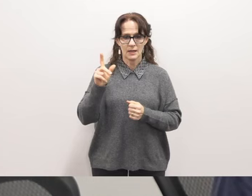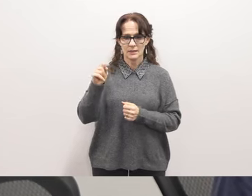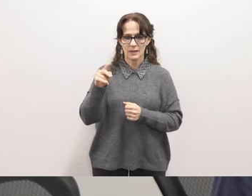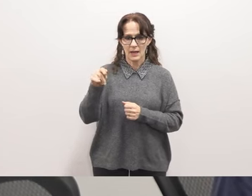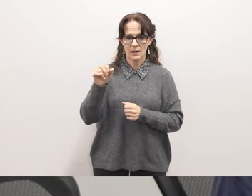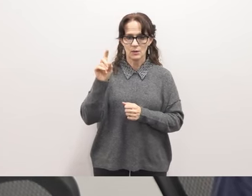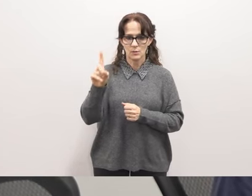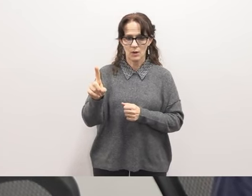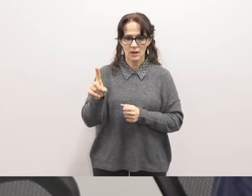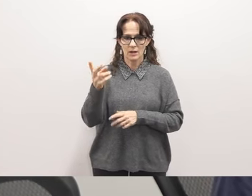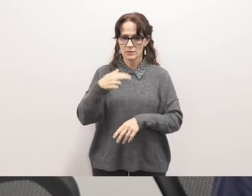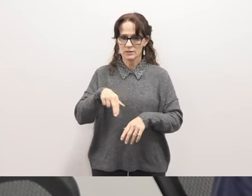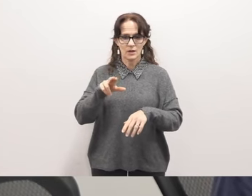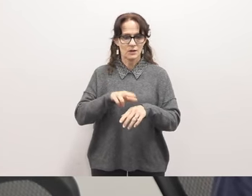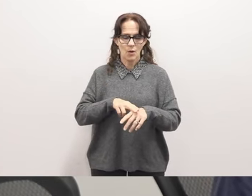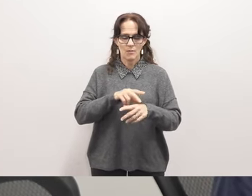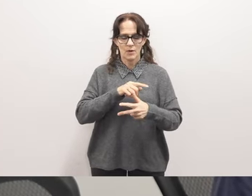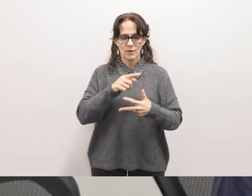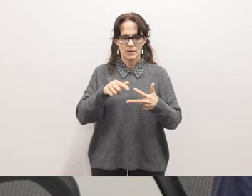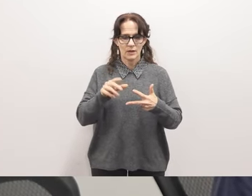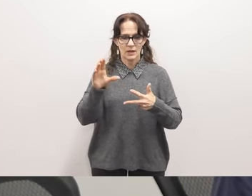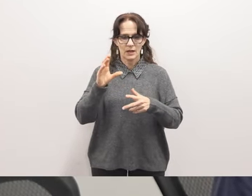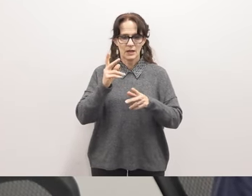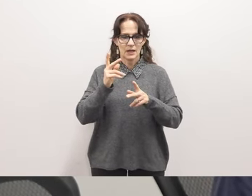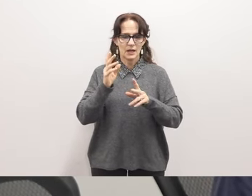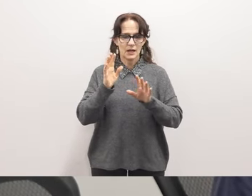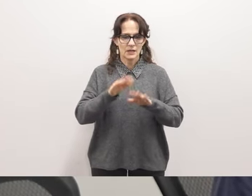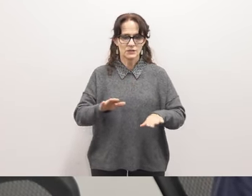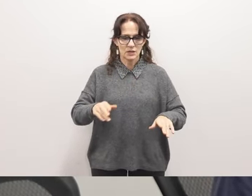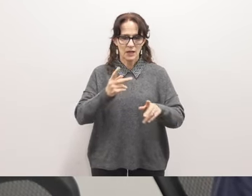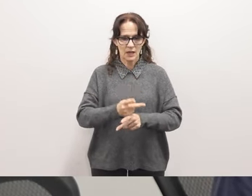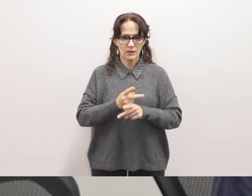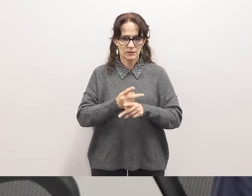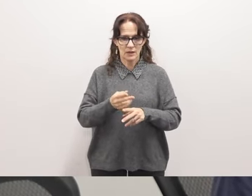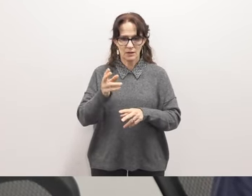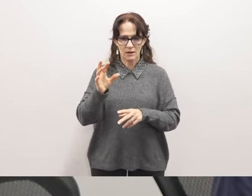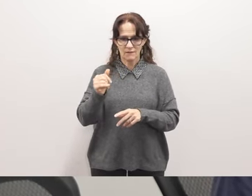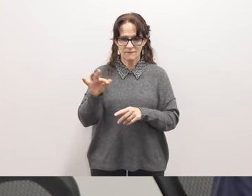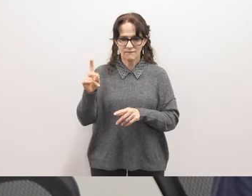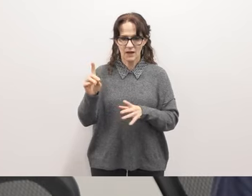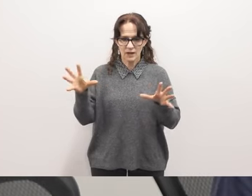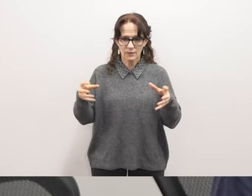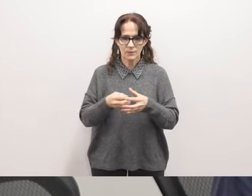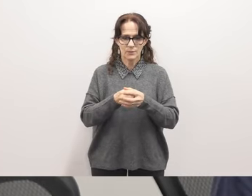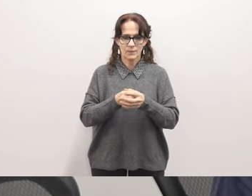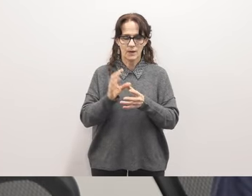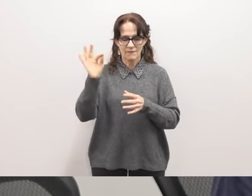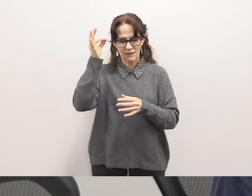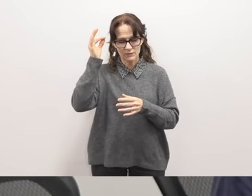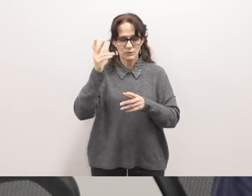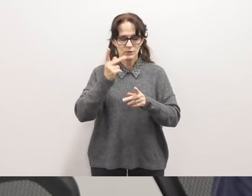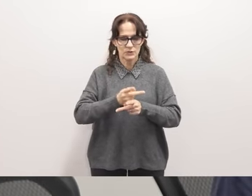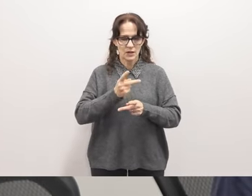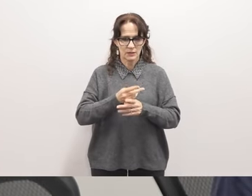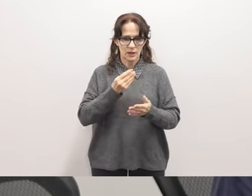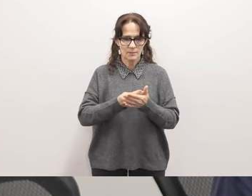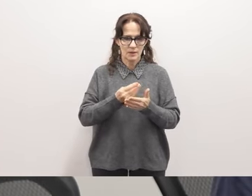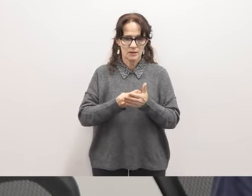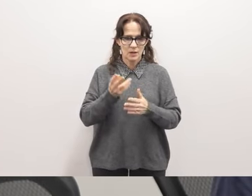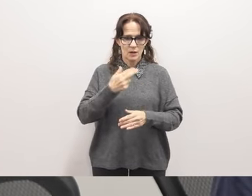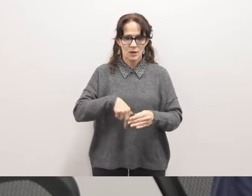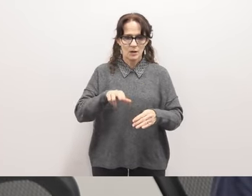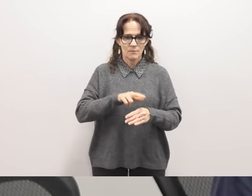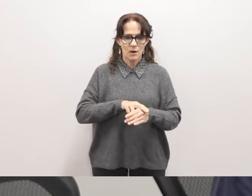part of the normal rotation child care development fund cluster so it's the federal child care money also a normal part of